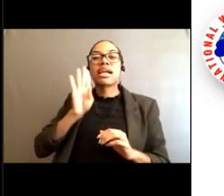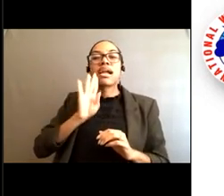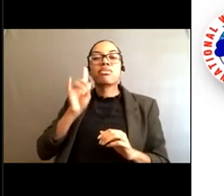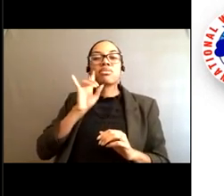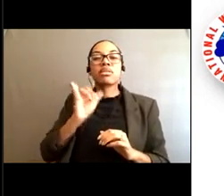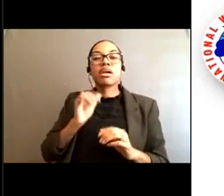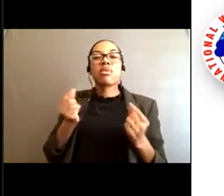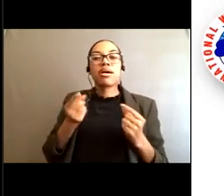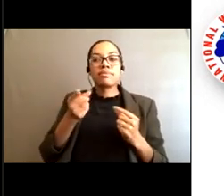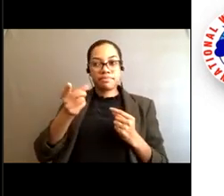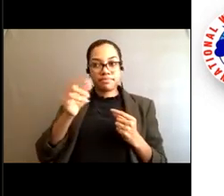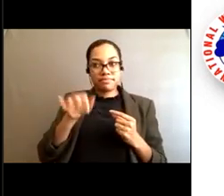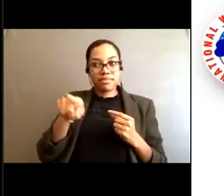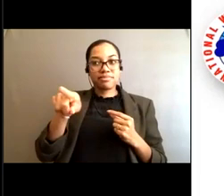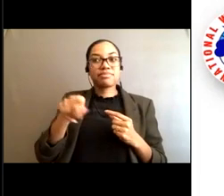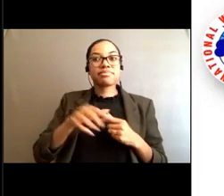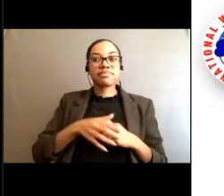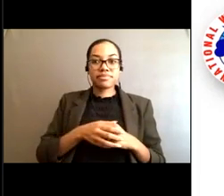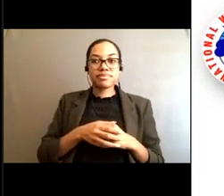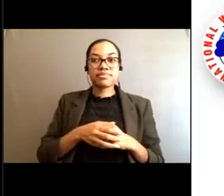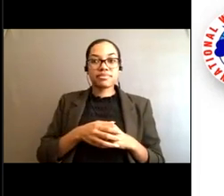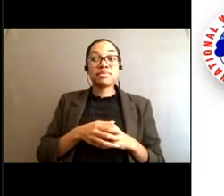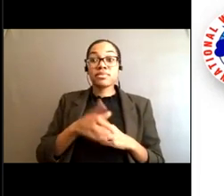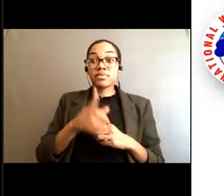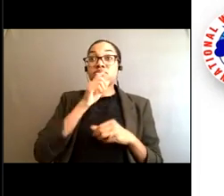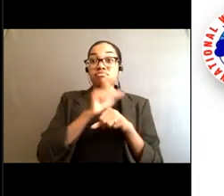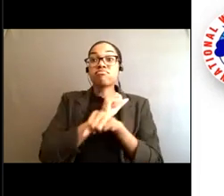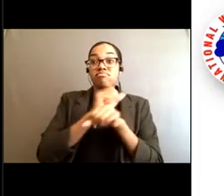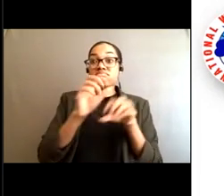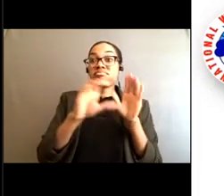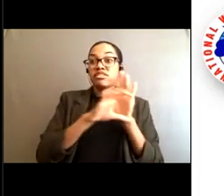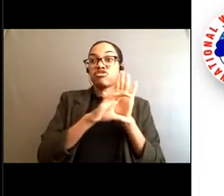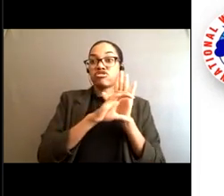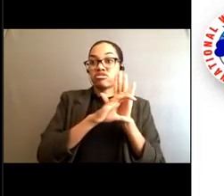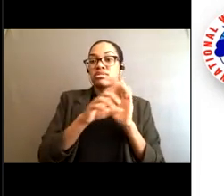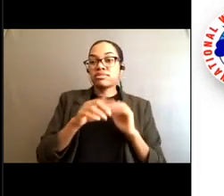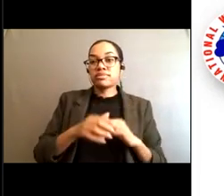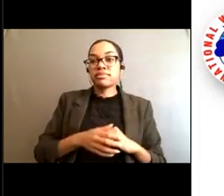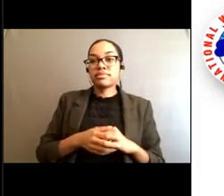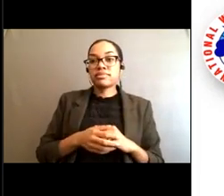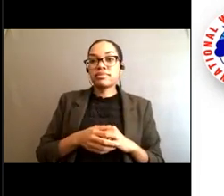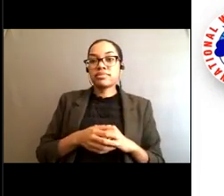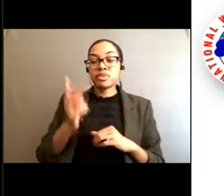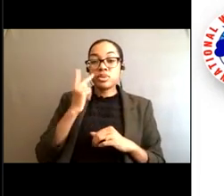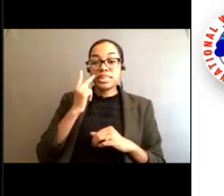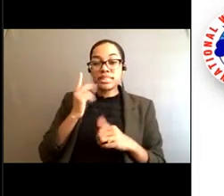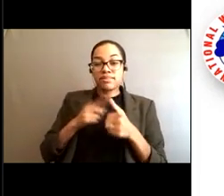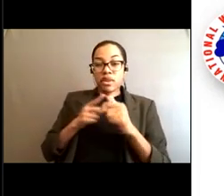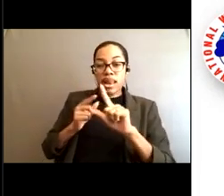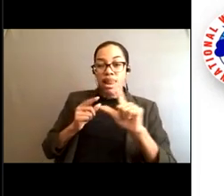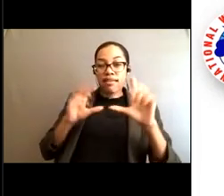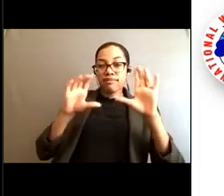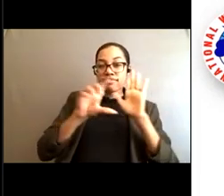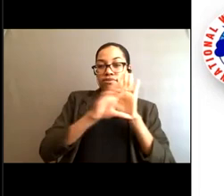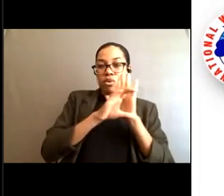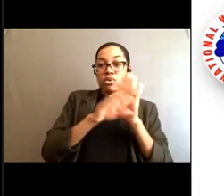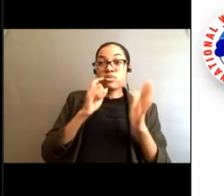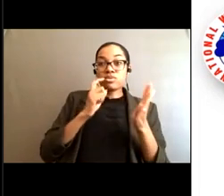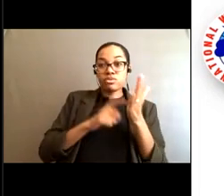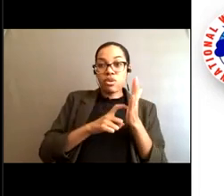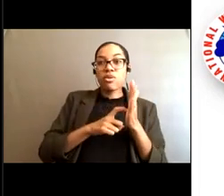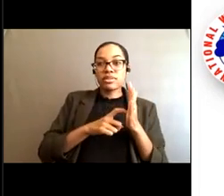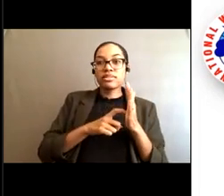light pictures. And if you look closely where those yellow arrows are pointing, do you notice the area is a little darker